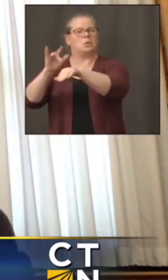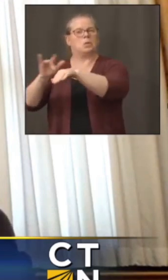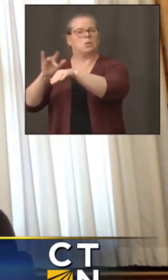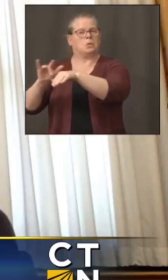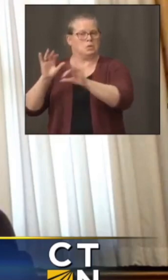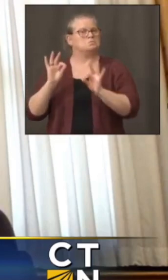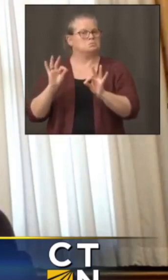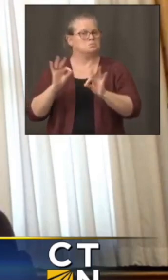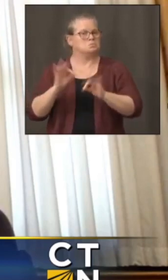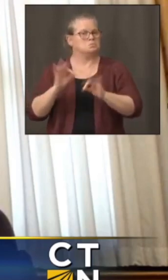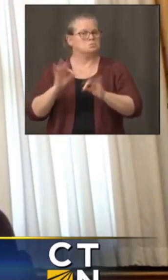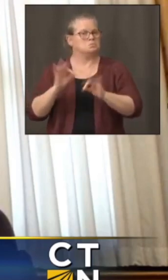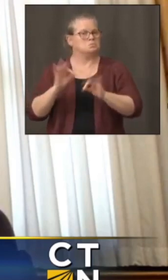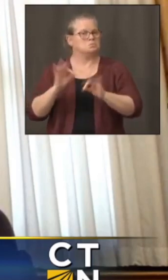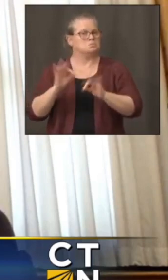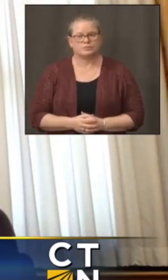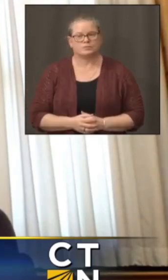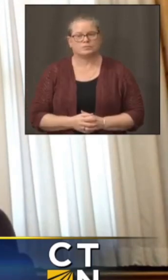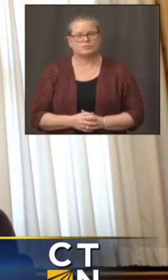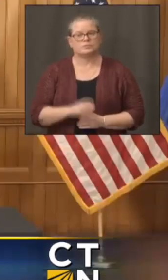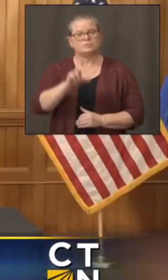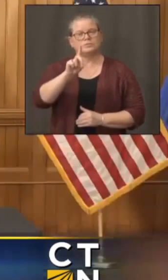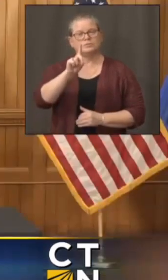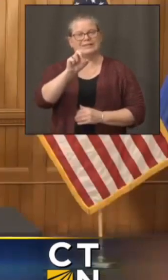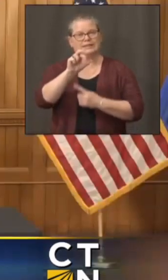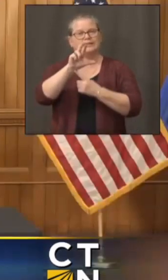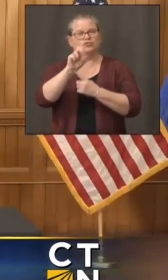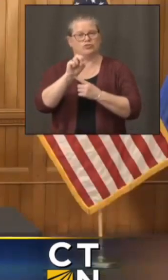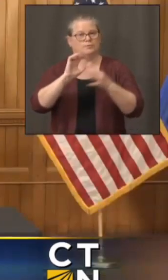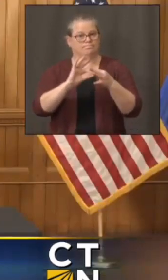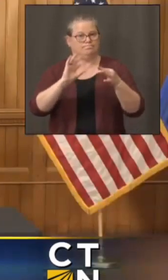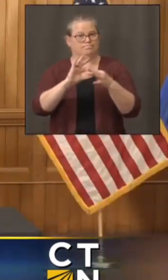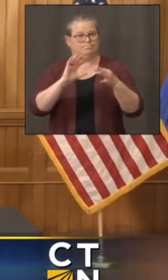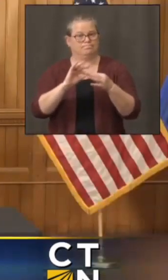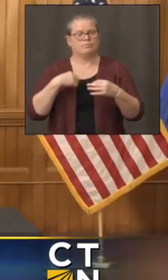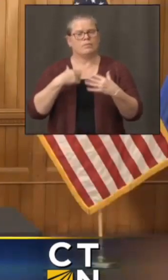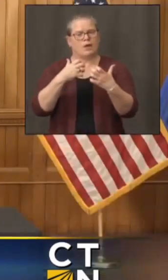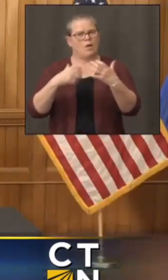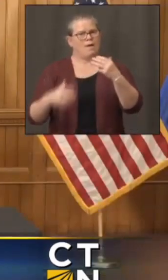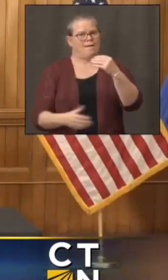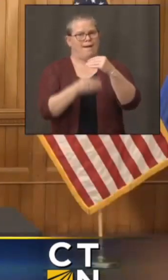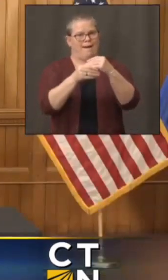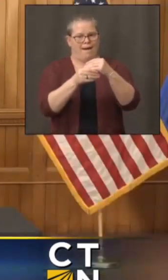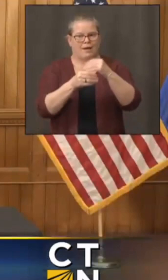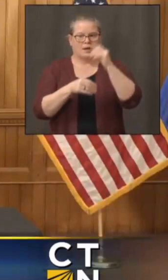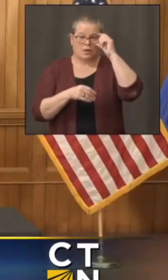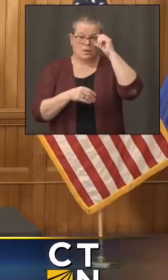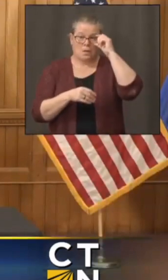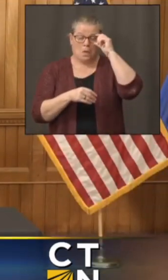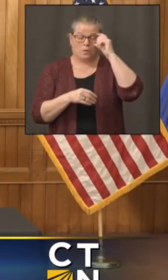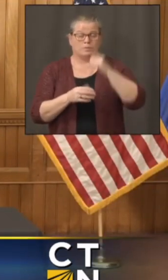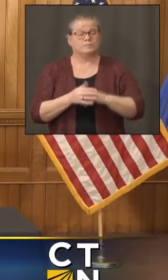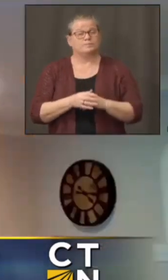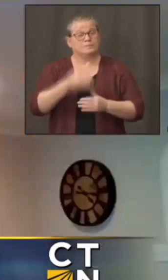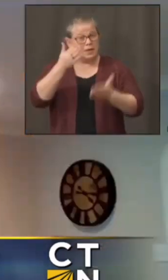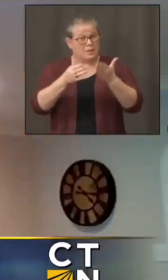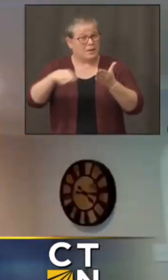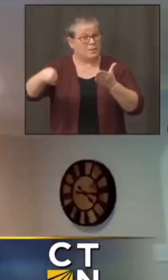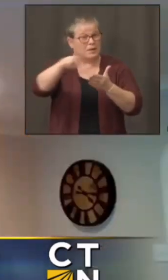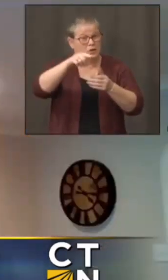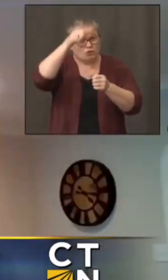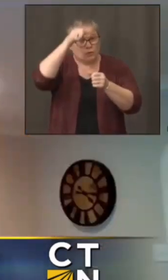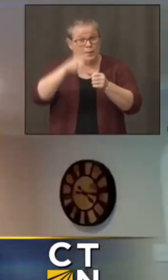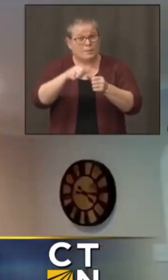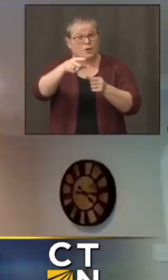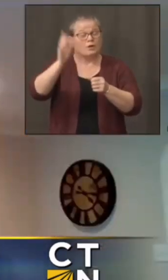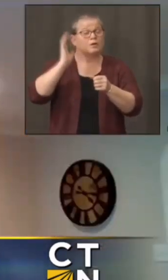um one other thing i would add is uh uh you might recall that um that the governor um developed these